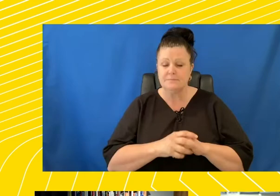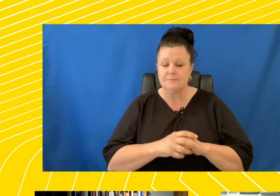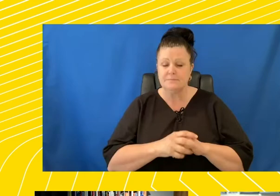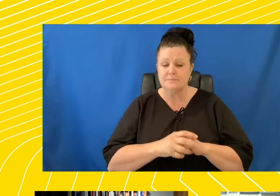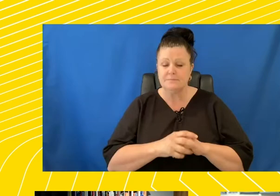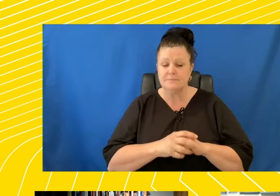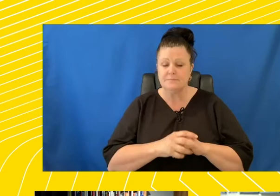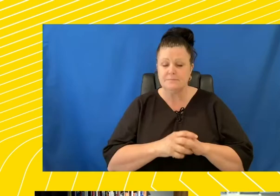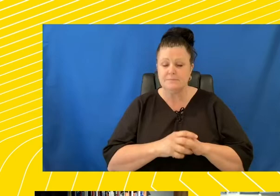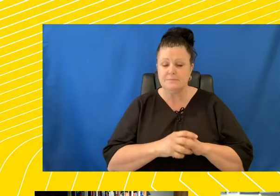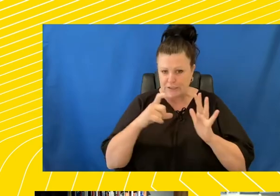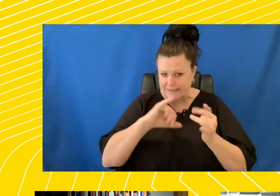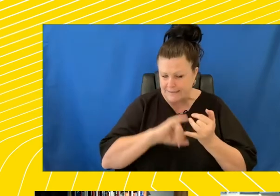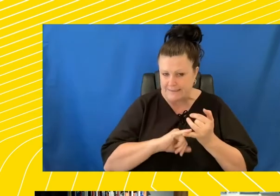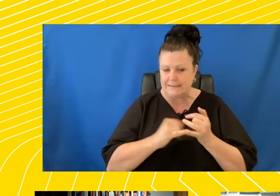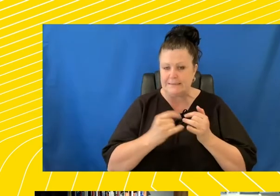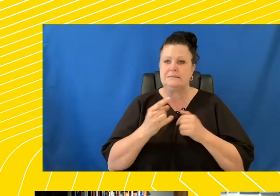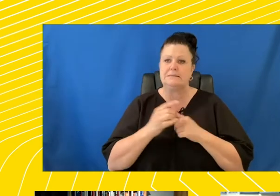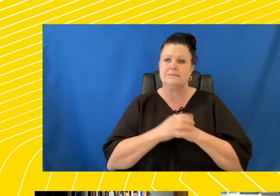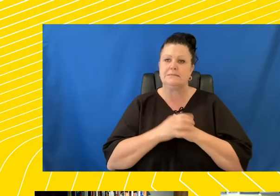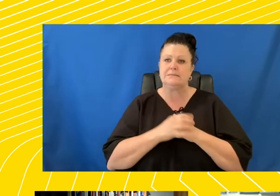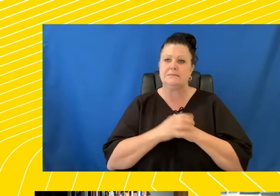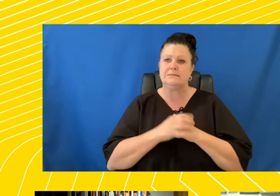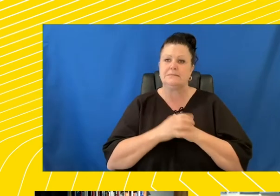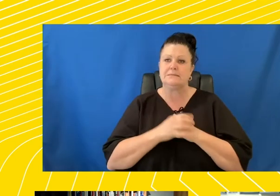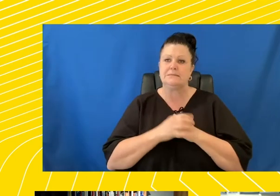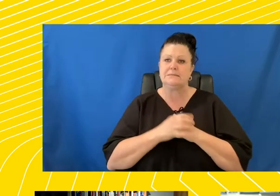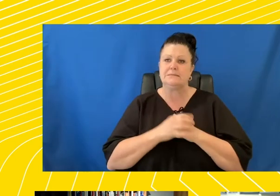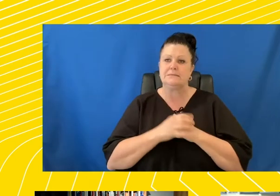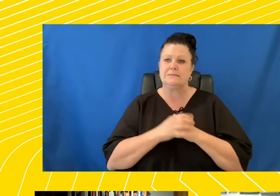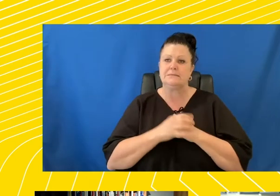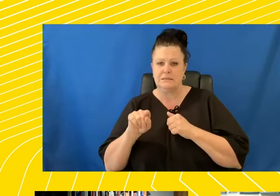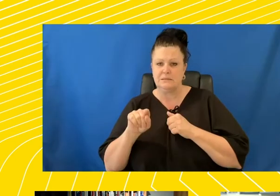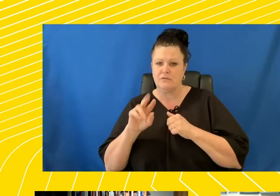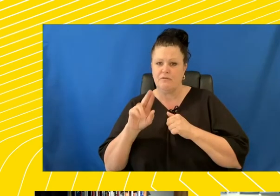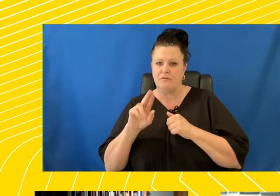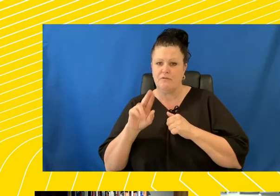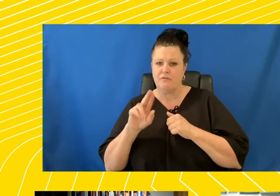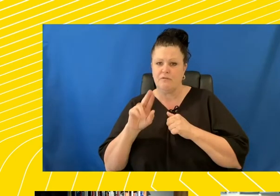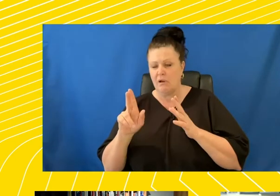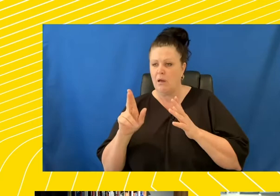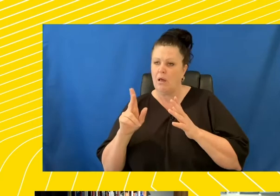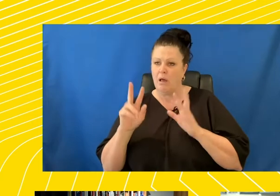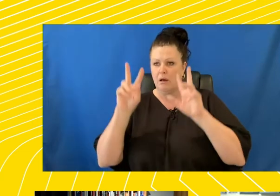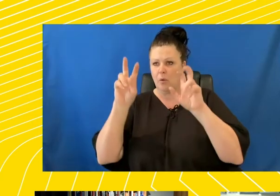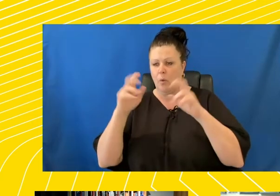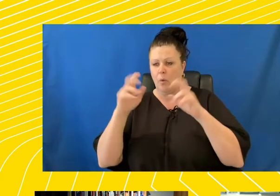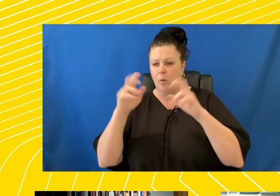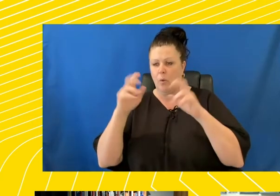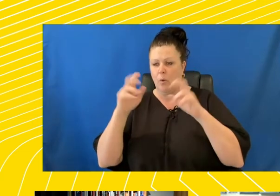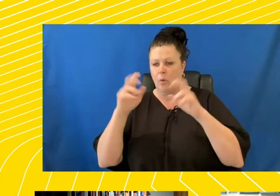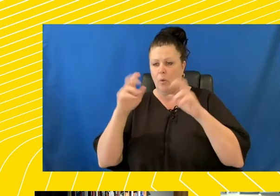eugenics as a justification for wholesale murder, but you've also touched on